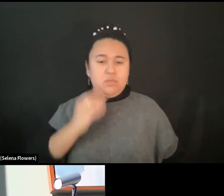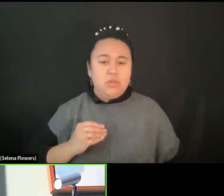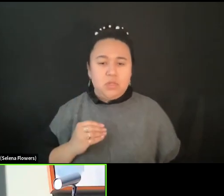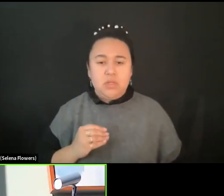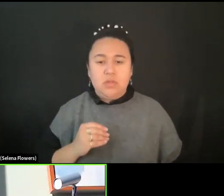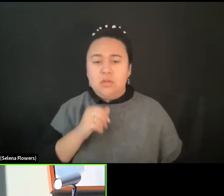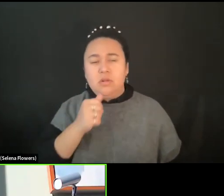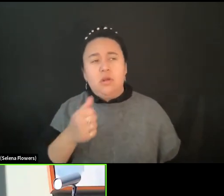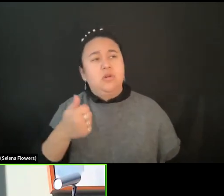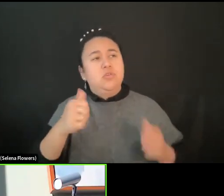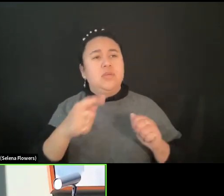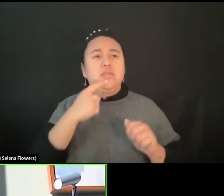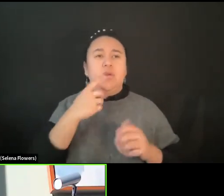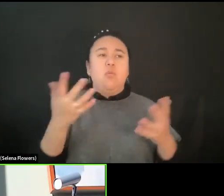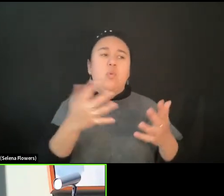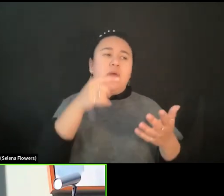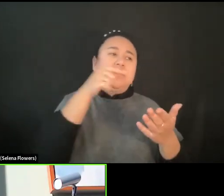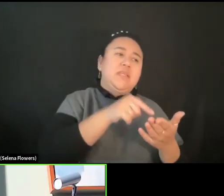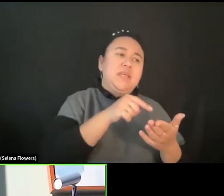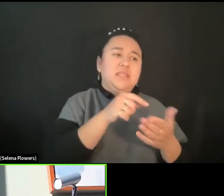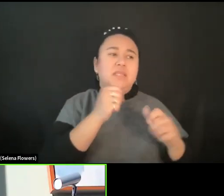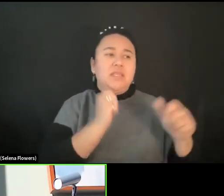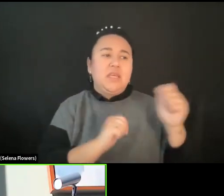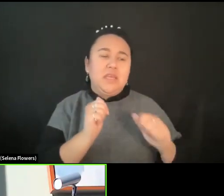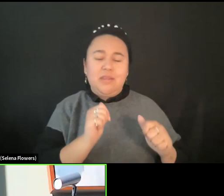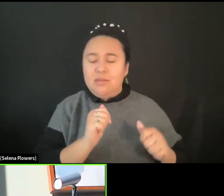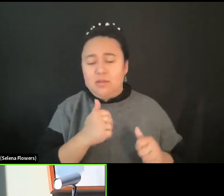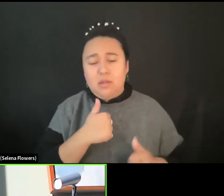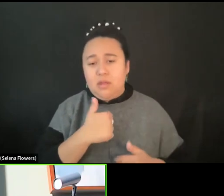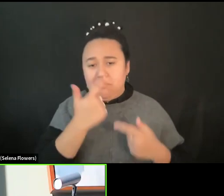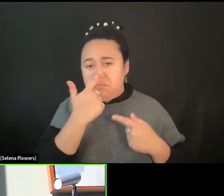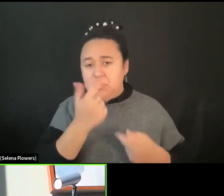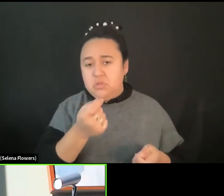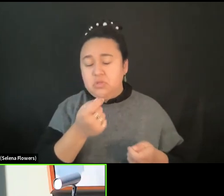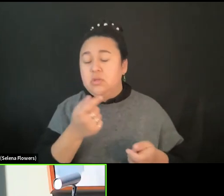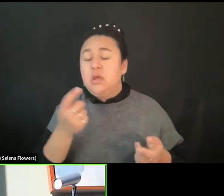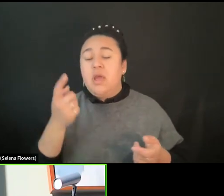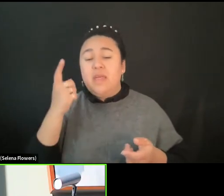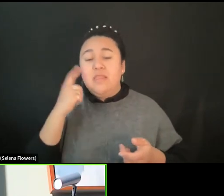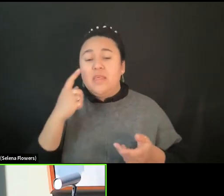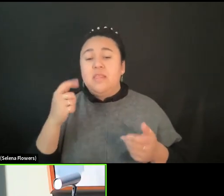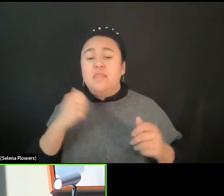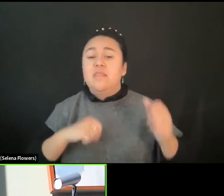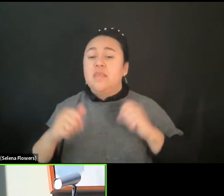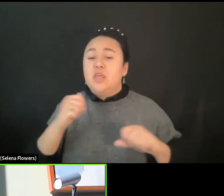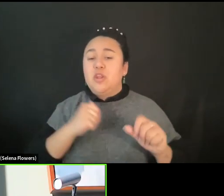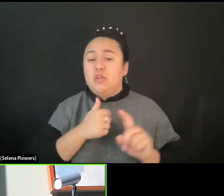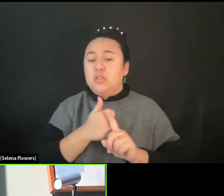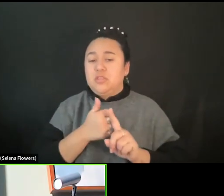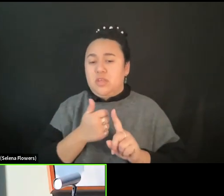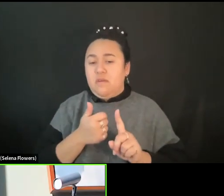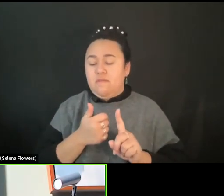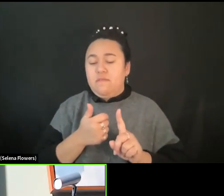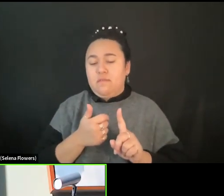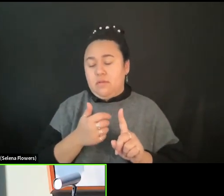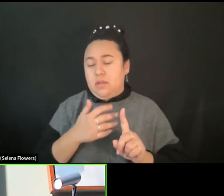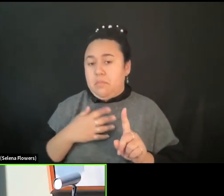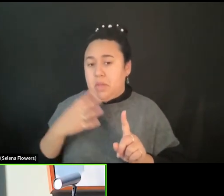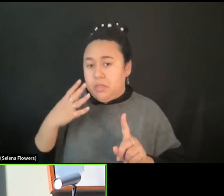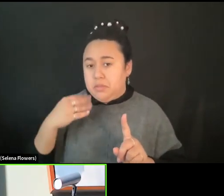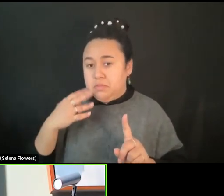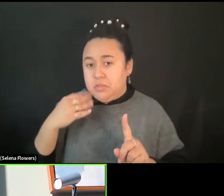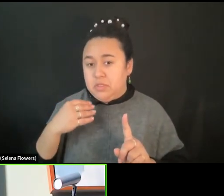what is this theater? I think this theater, the theater that we're talking about, would probably, in my experience,